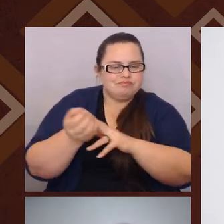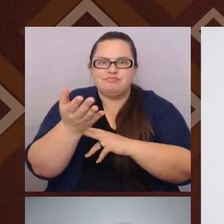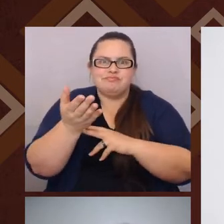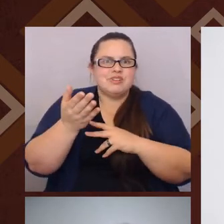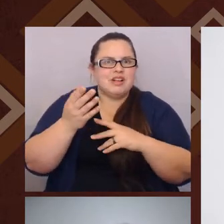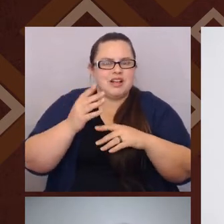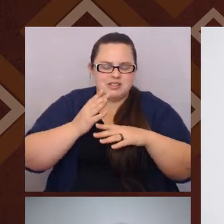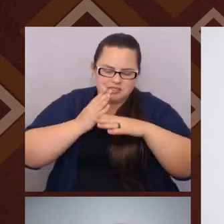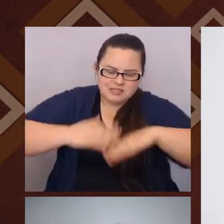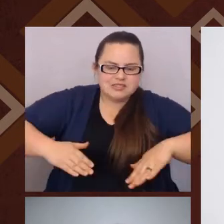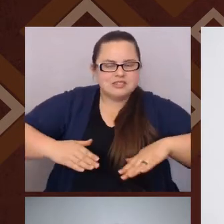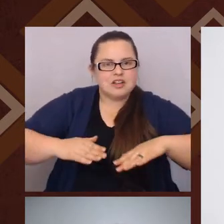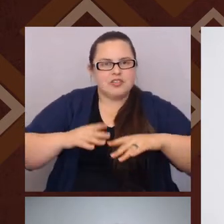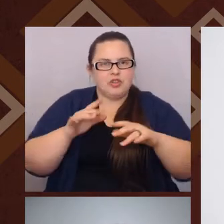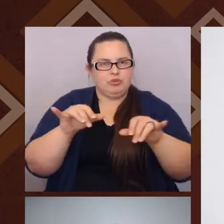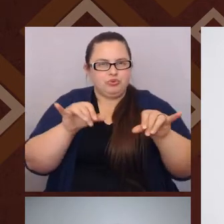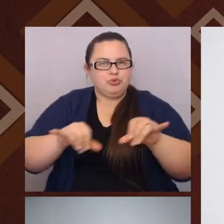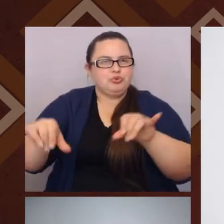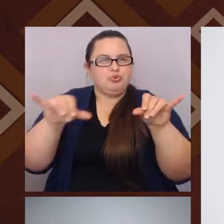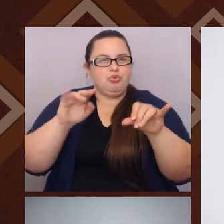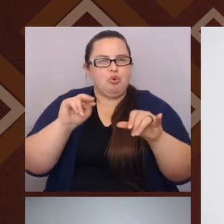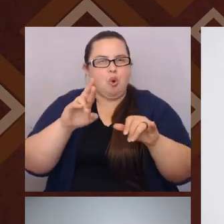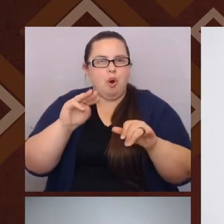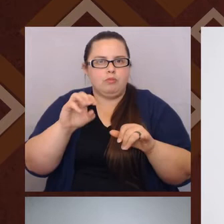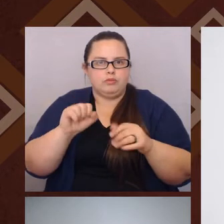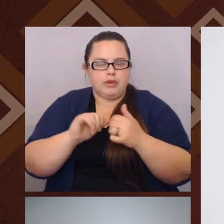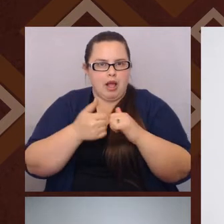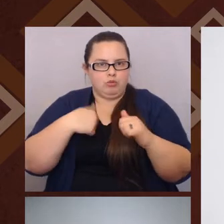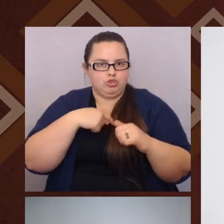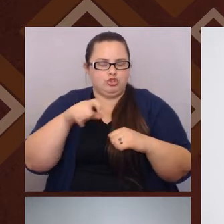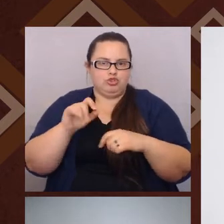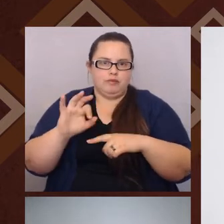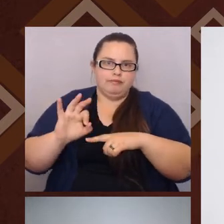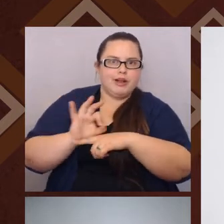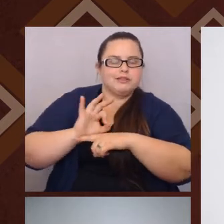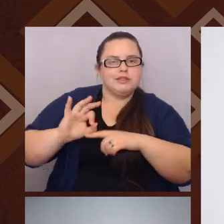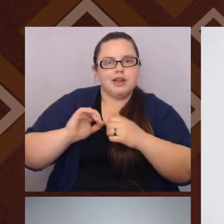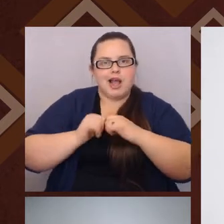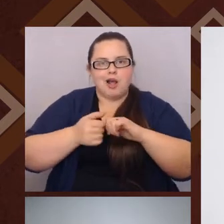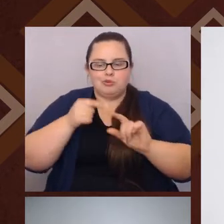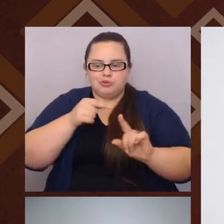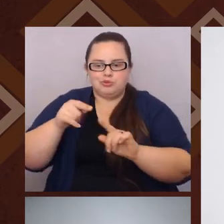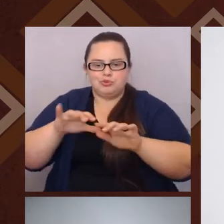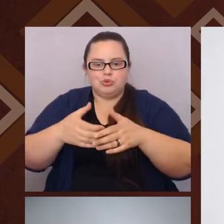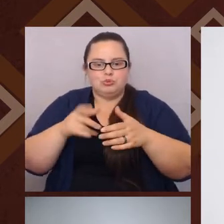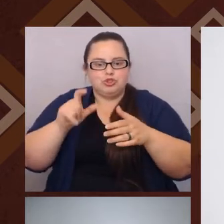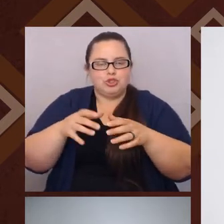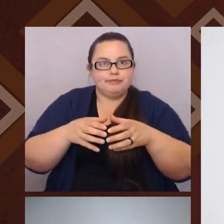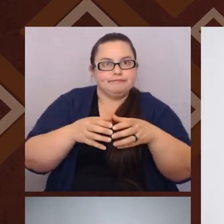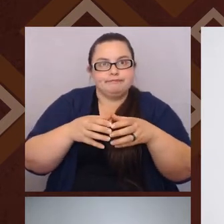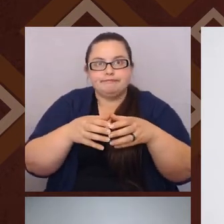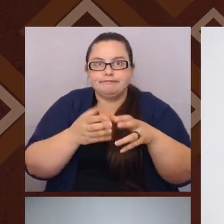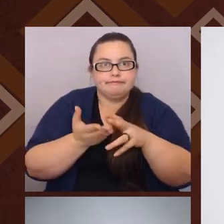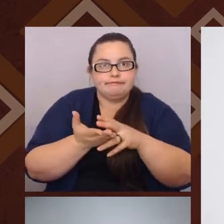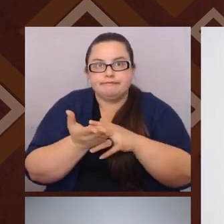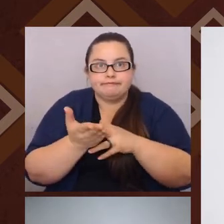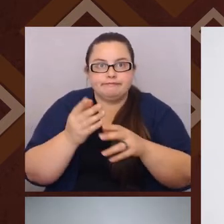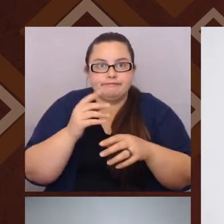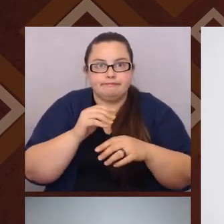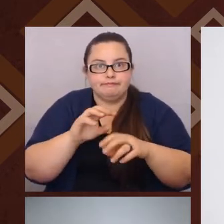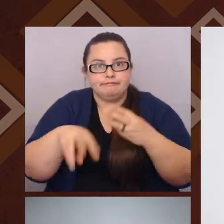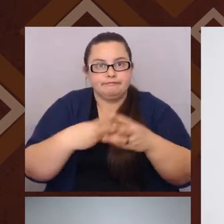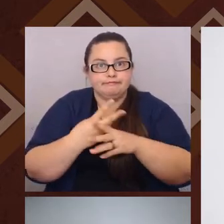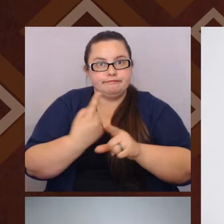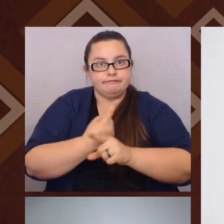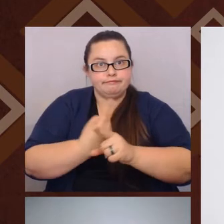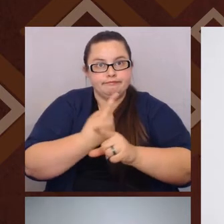been taught about how identity should function, about how certain groups should move through the world. And I'm happy to share more because there's a